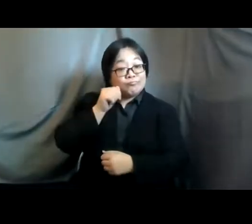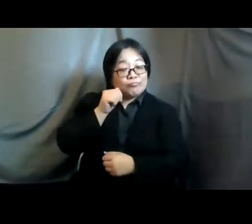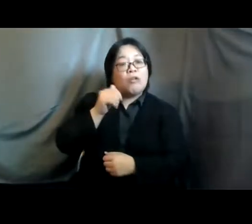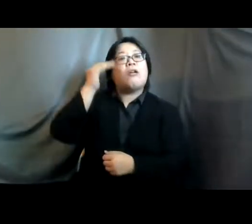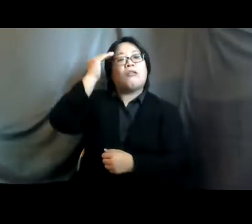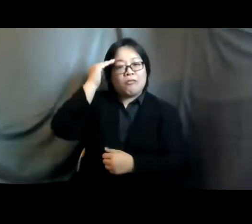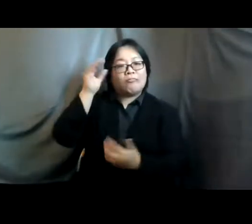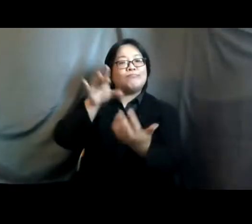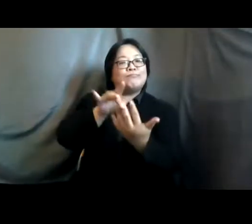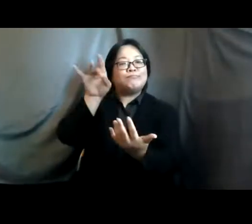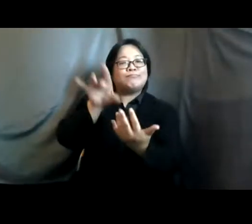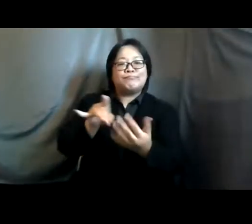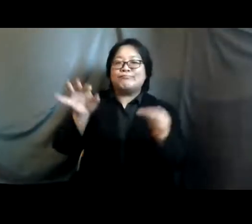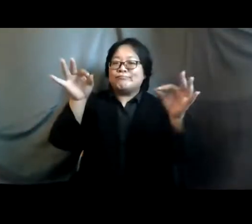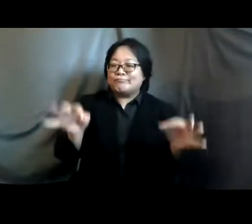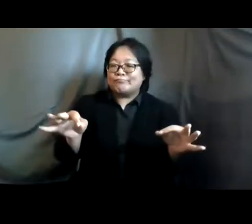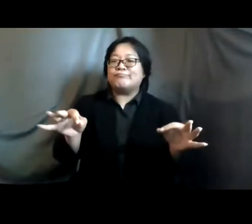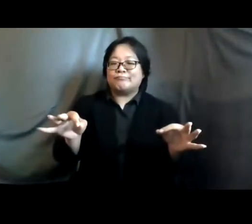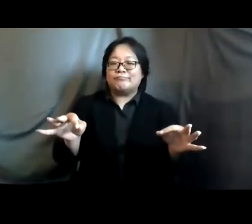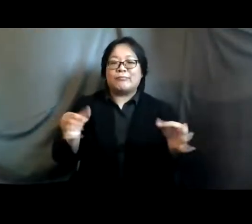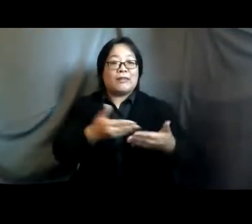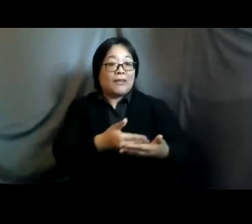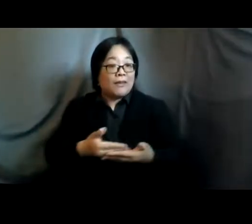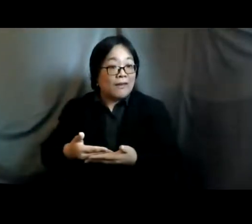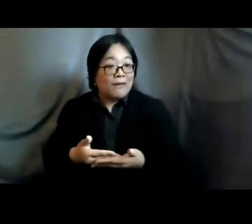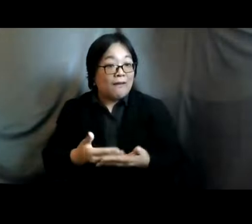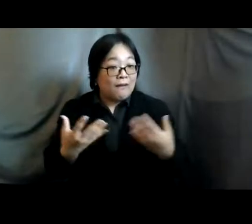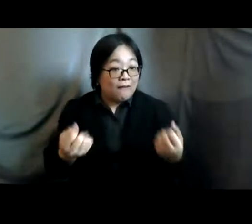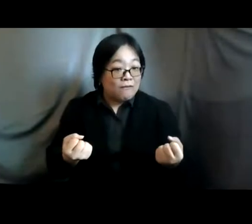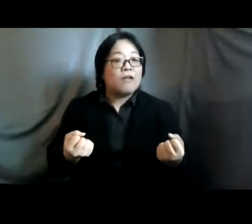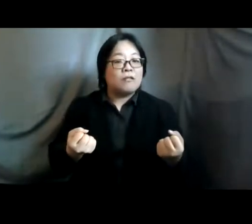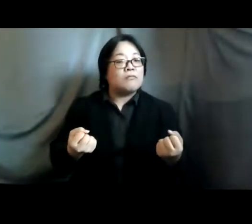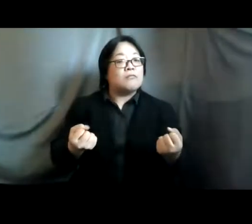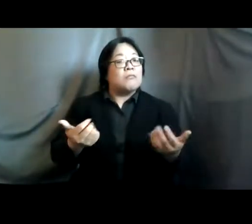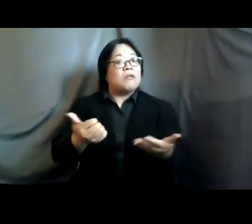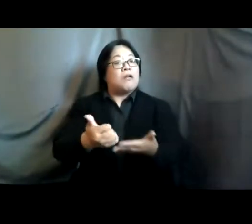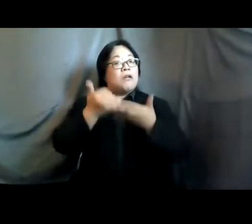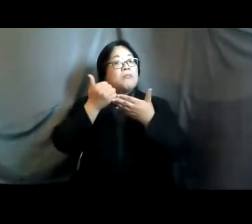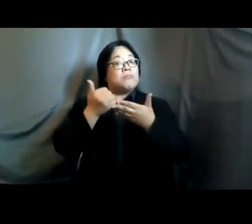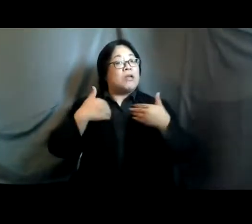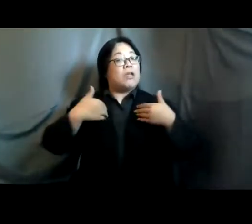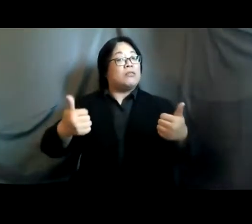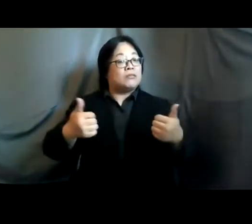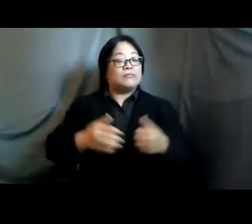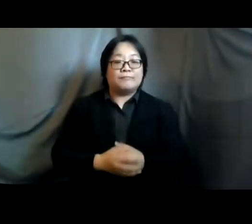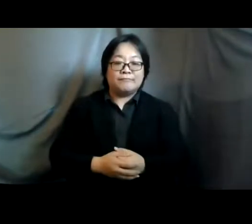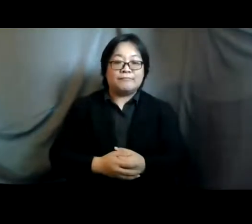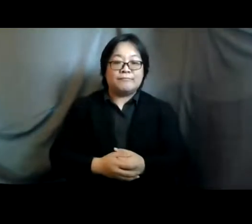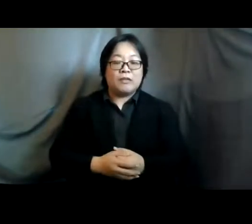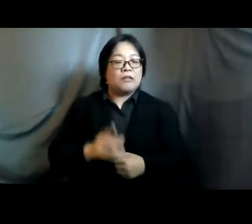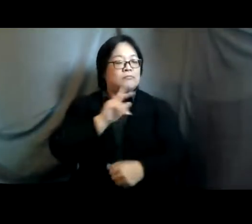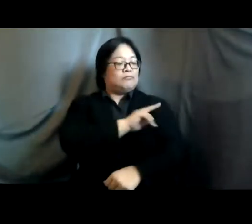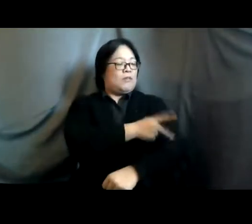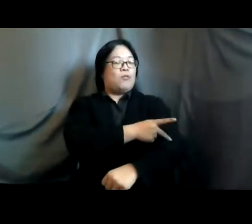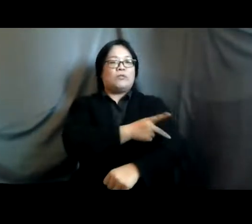about having children they are more likely to be healthy so the power to make choices the